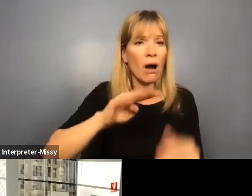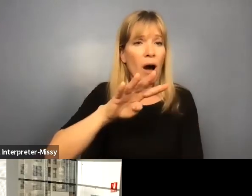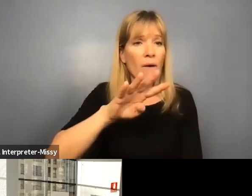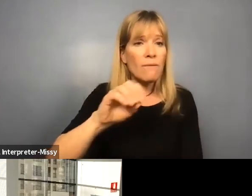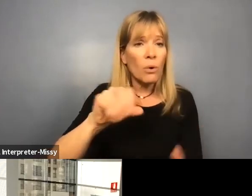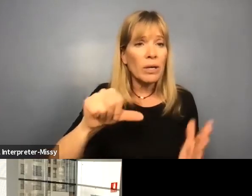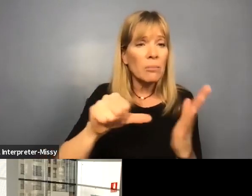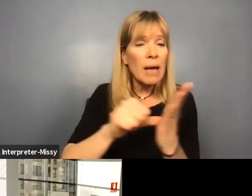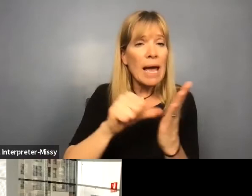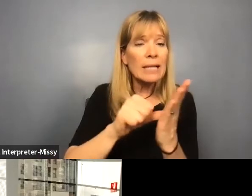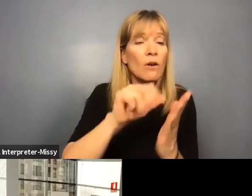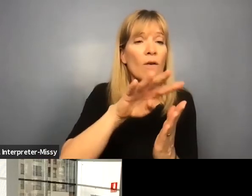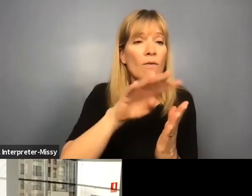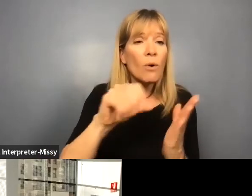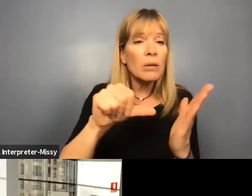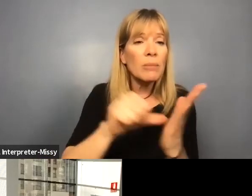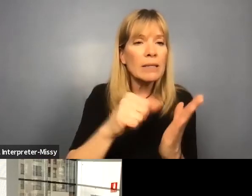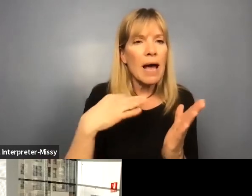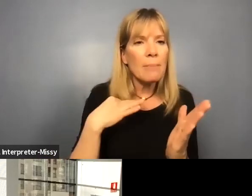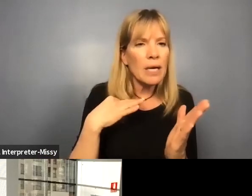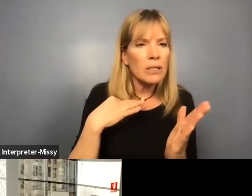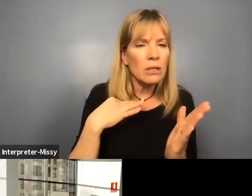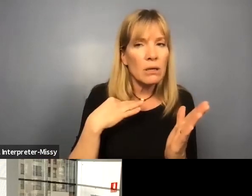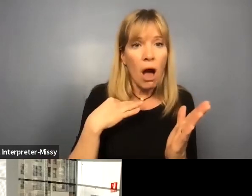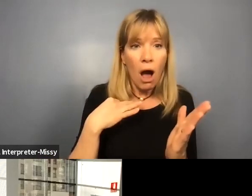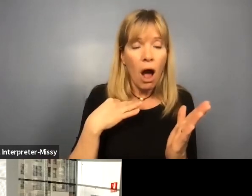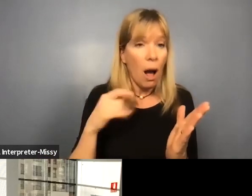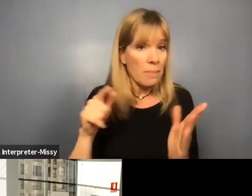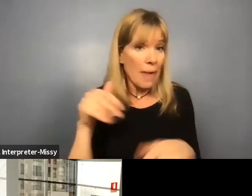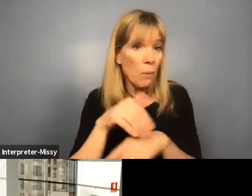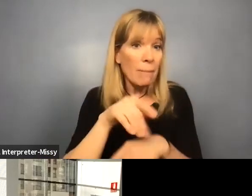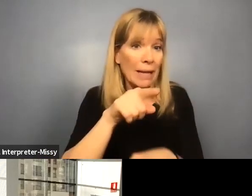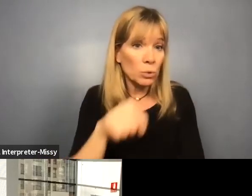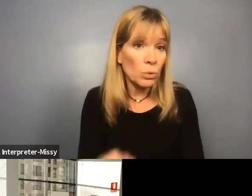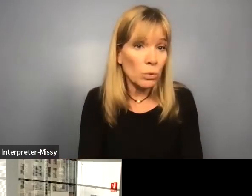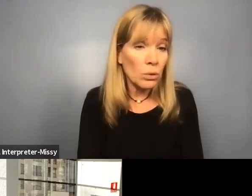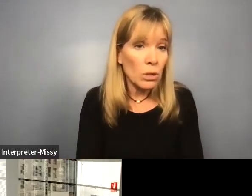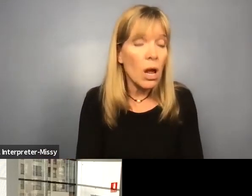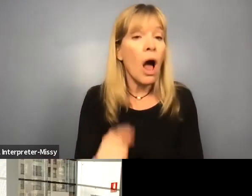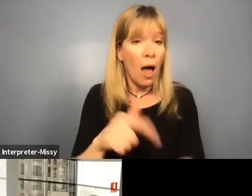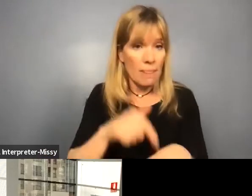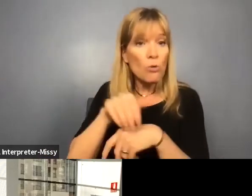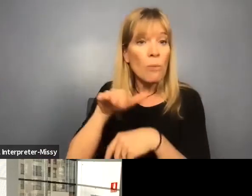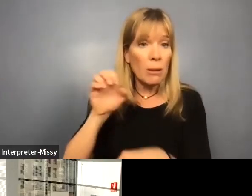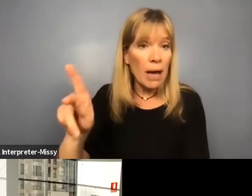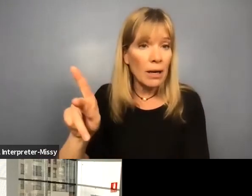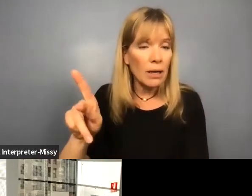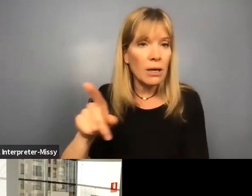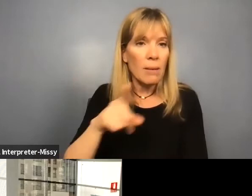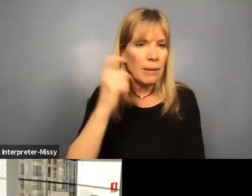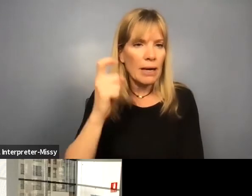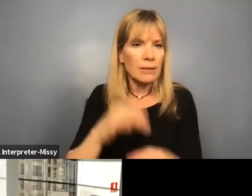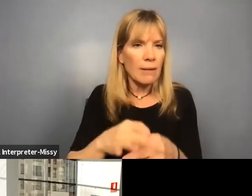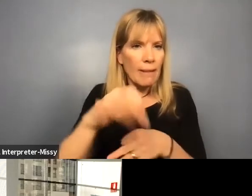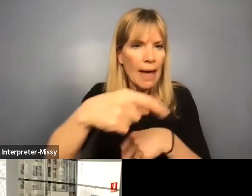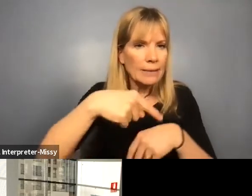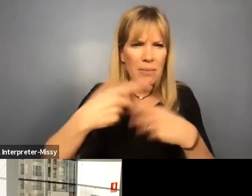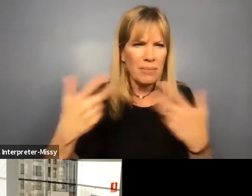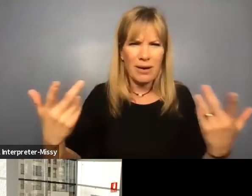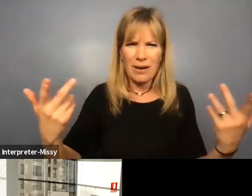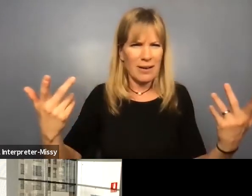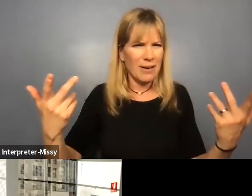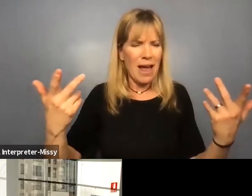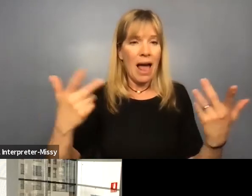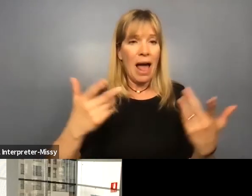um, application, which they can mail to you and you can mail back the best that lag time. And in the middle of the